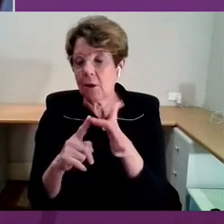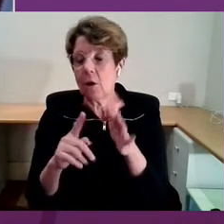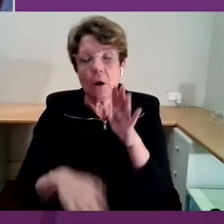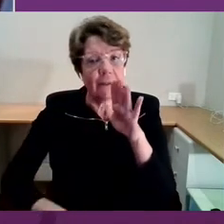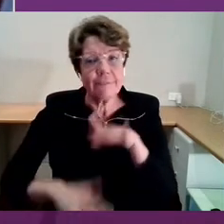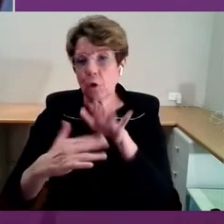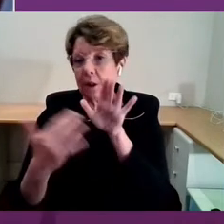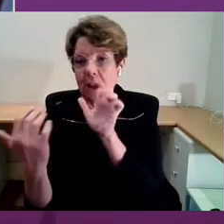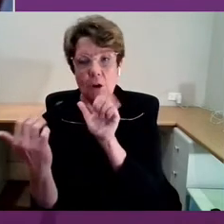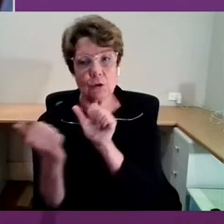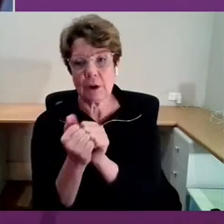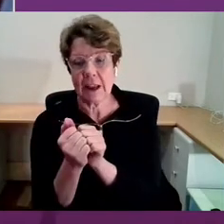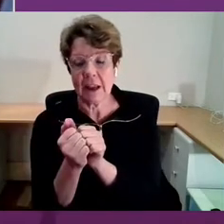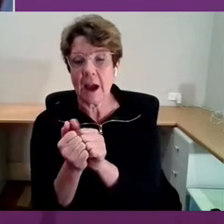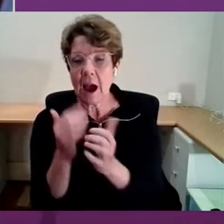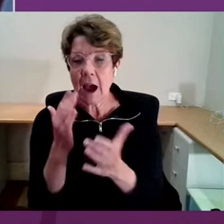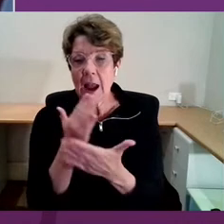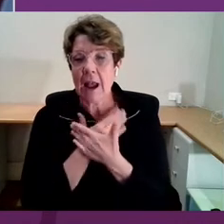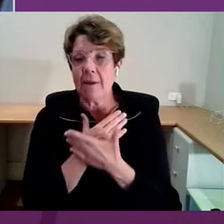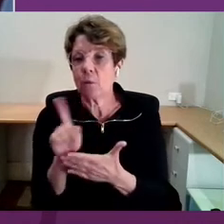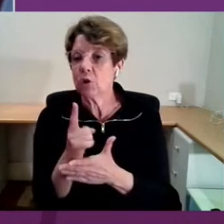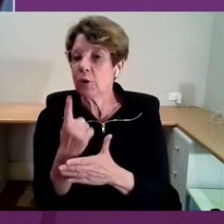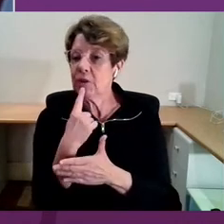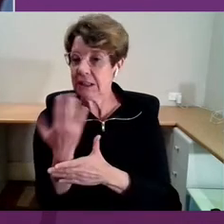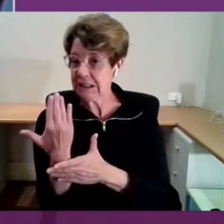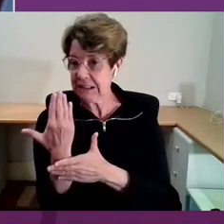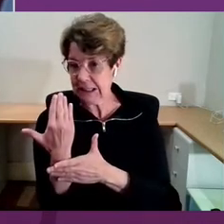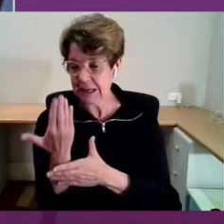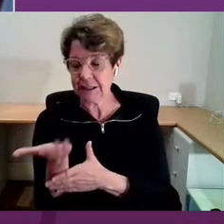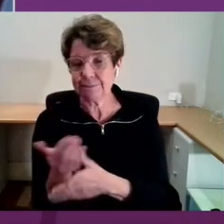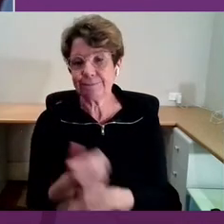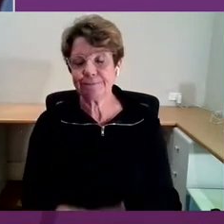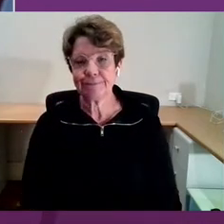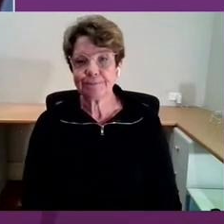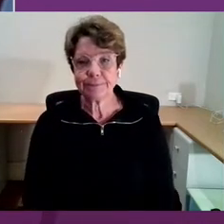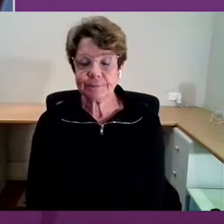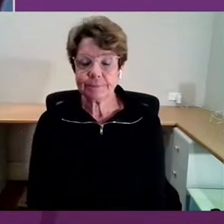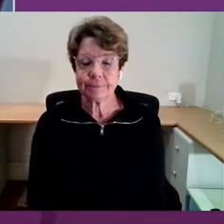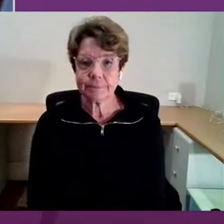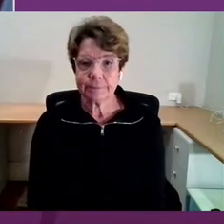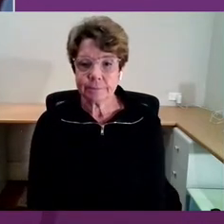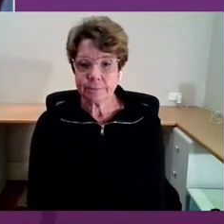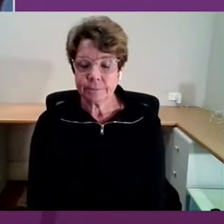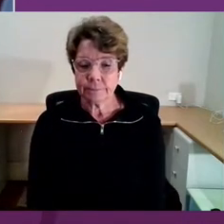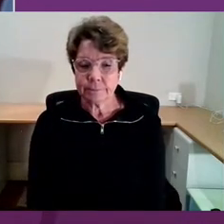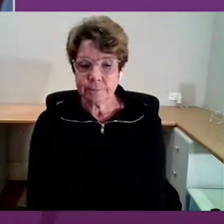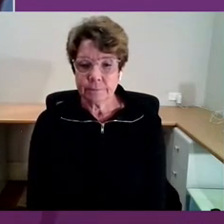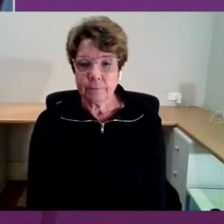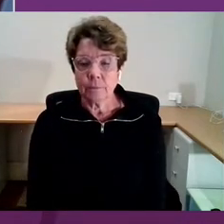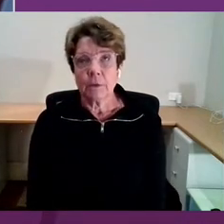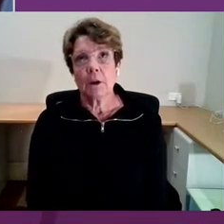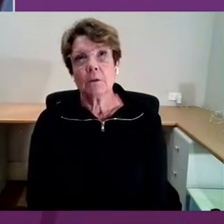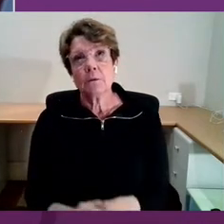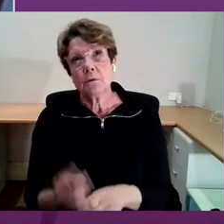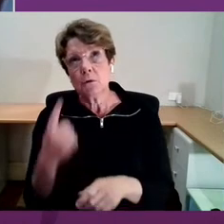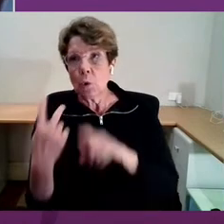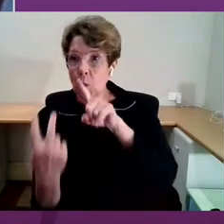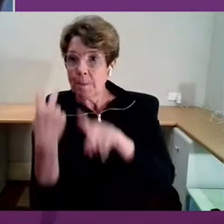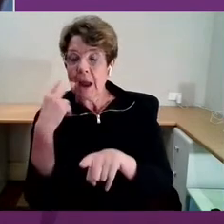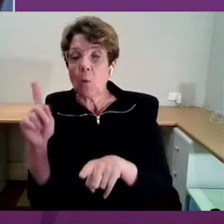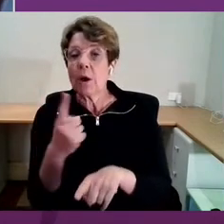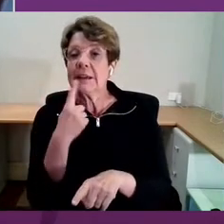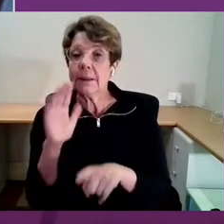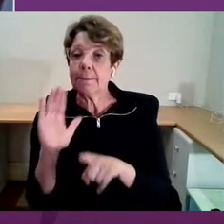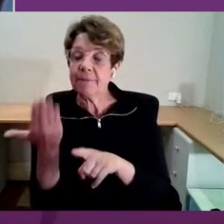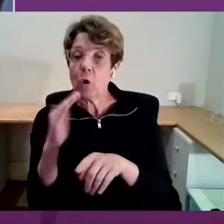absolutely love what you've just said there. And I think to reflect back on what I said before about survival